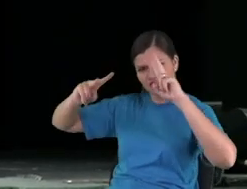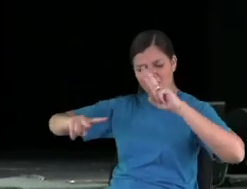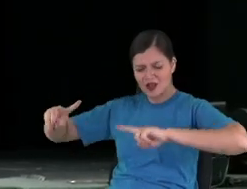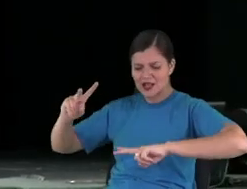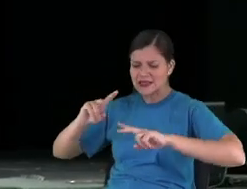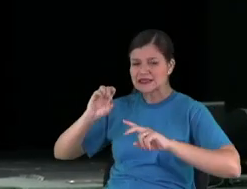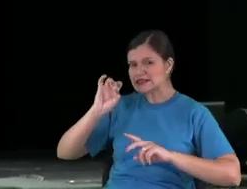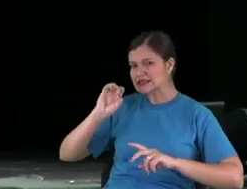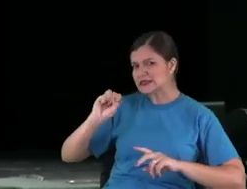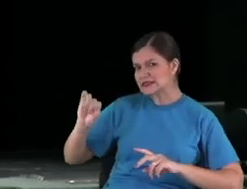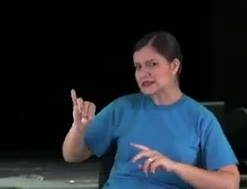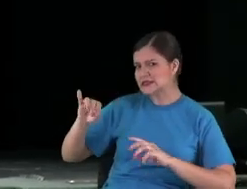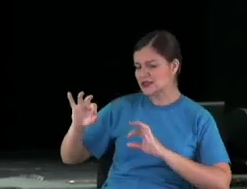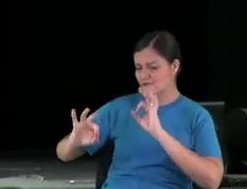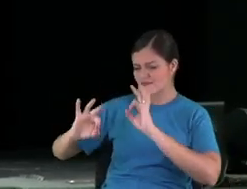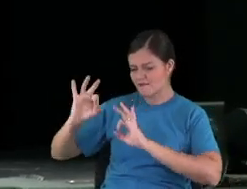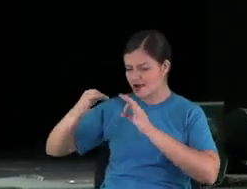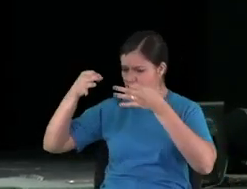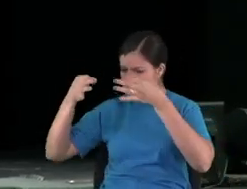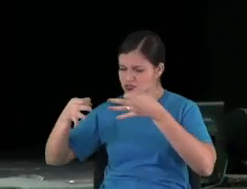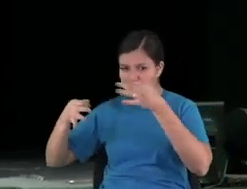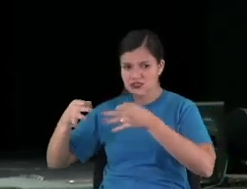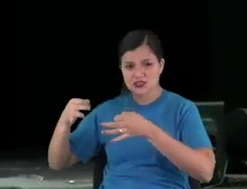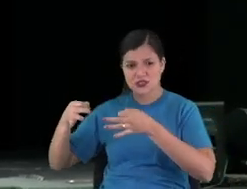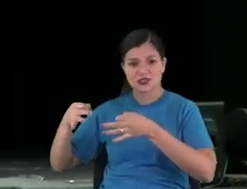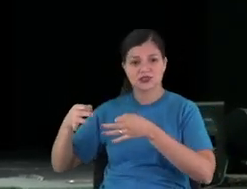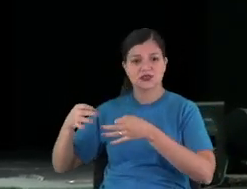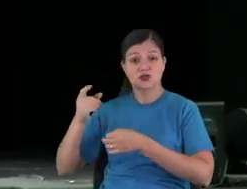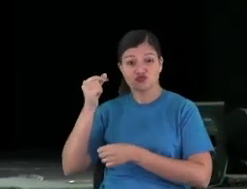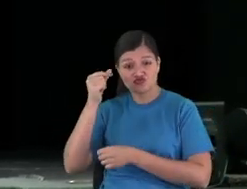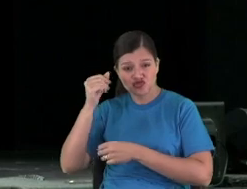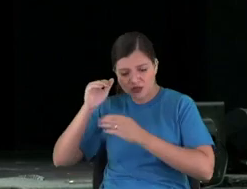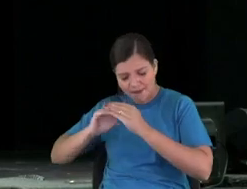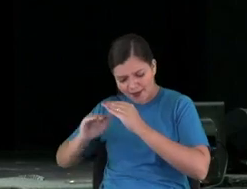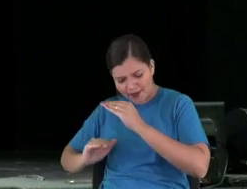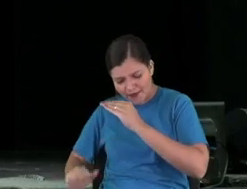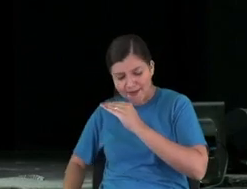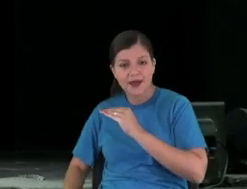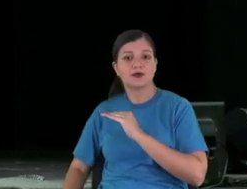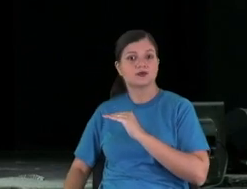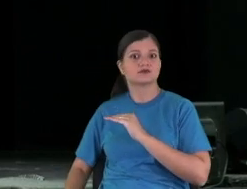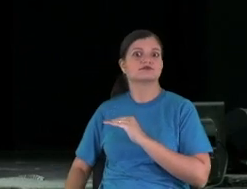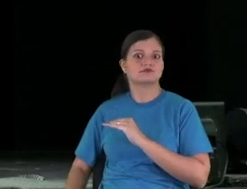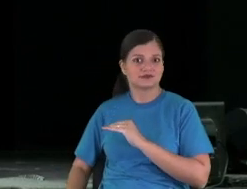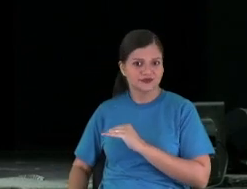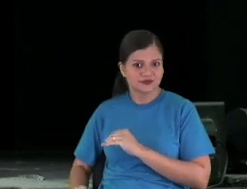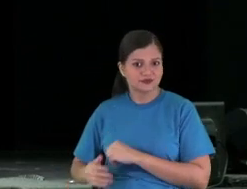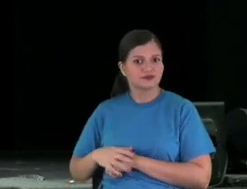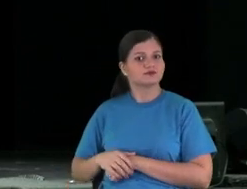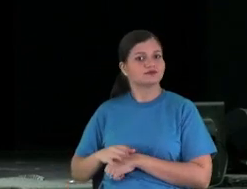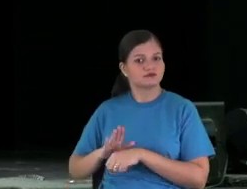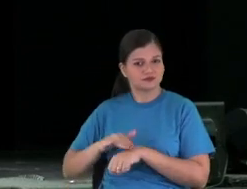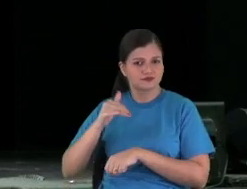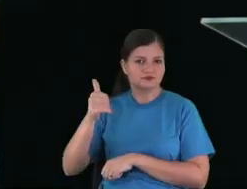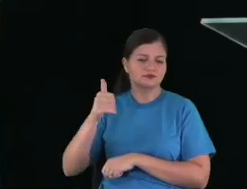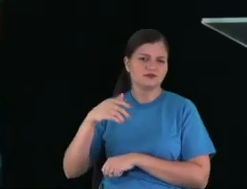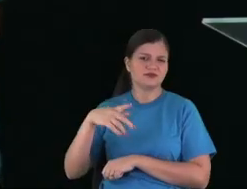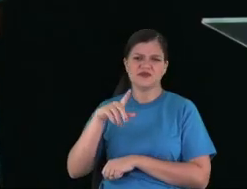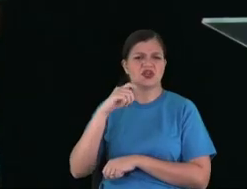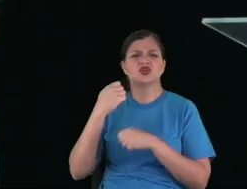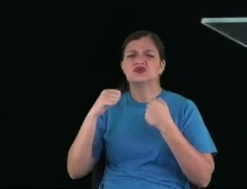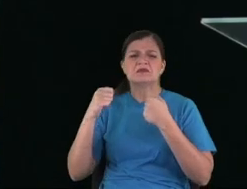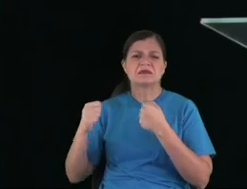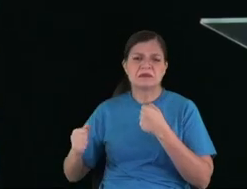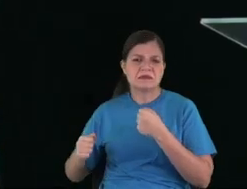think in the computer, but you don't waste your time, you don't waste your time and